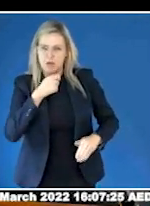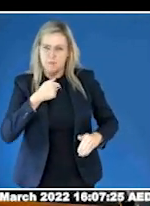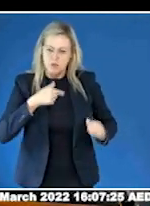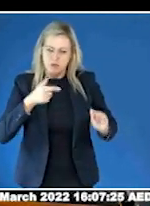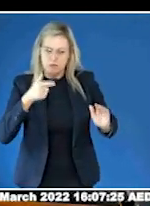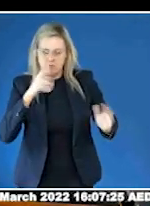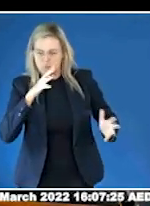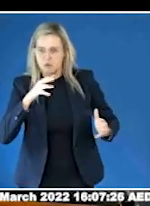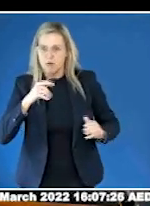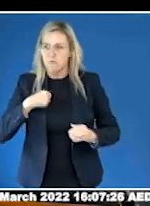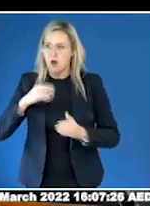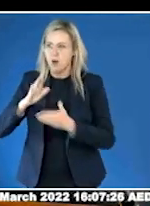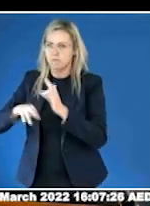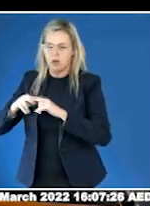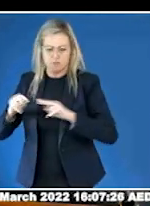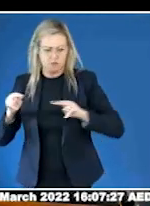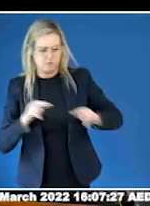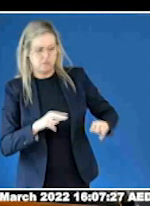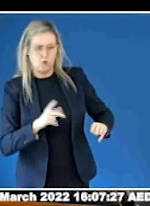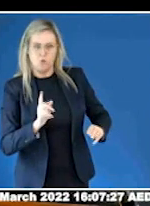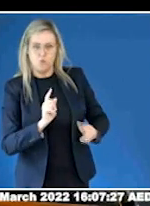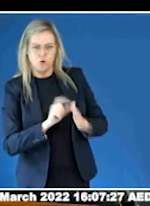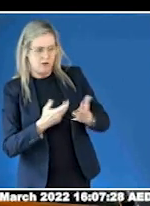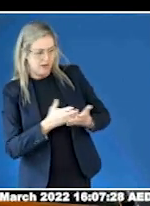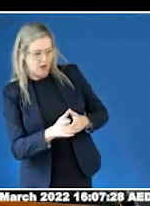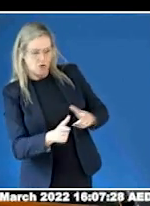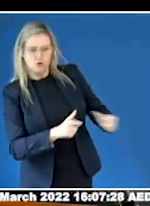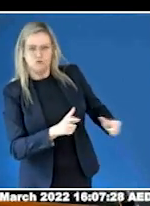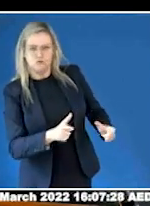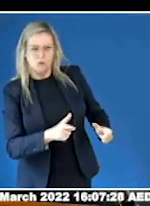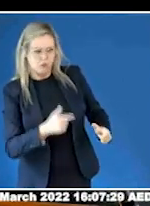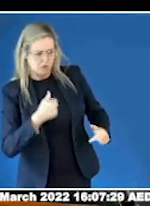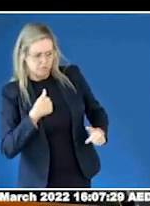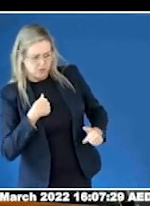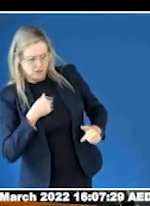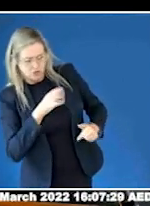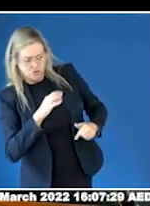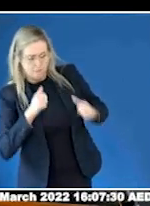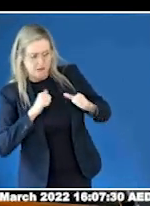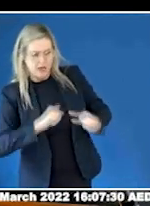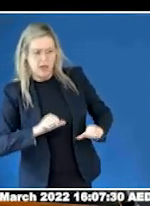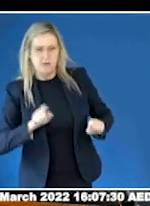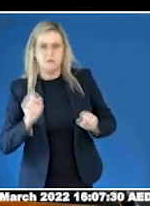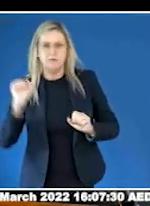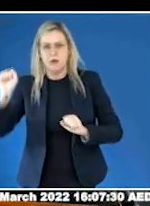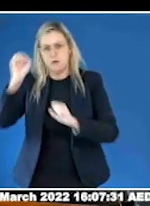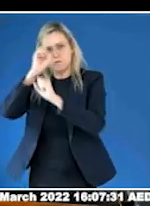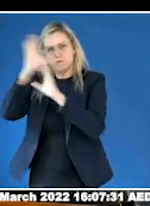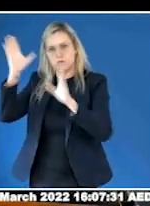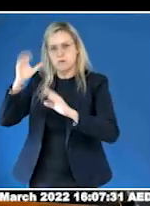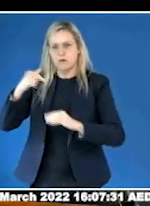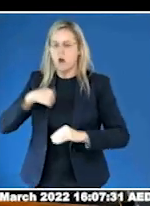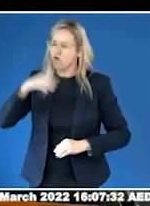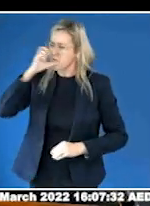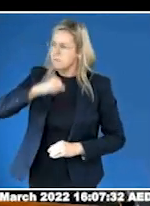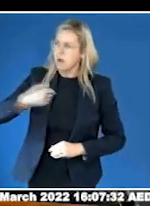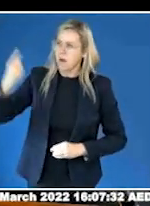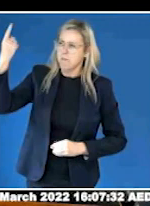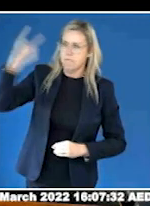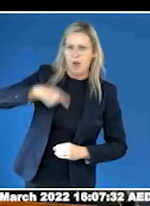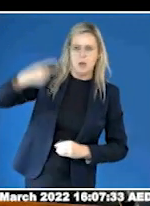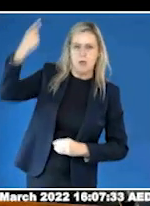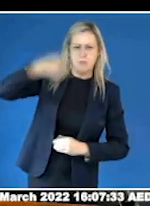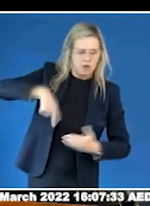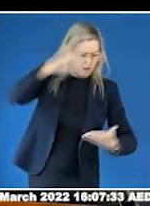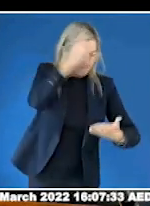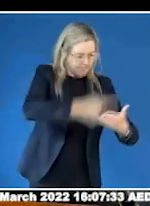should be. I remember being punished for things that I didn't understand. Being forced to wear clothes that set off all of